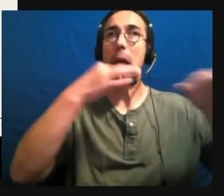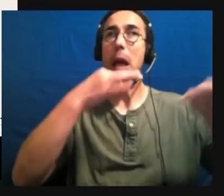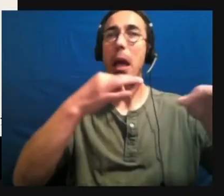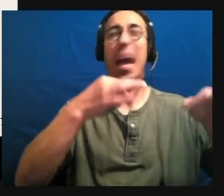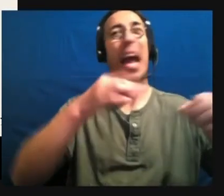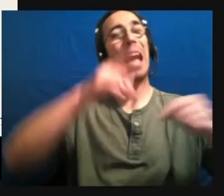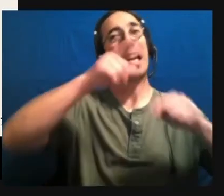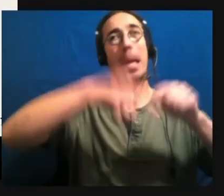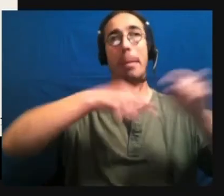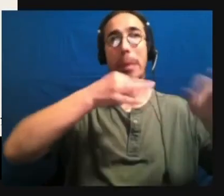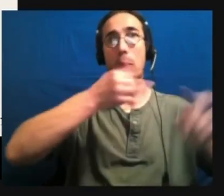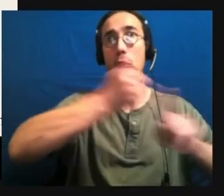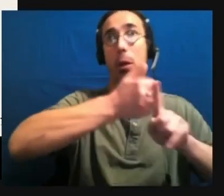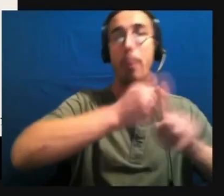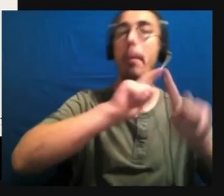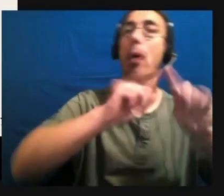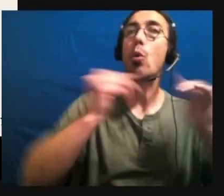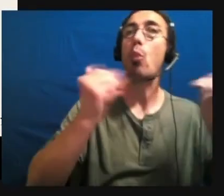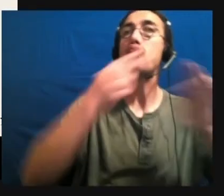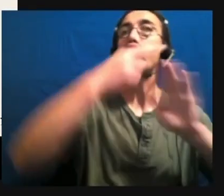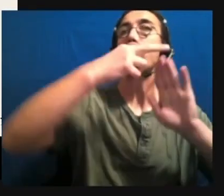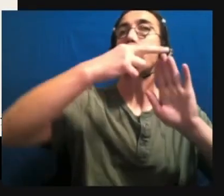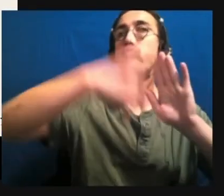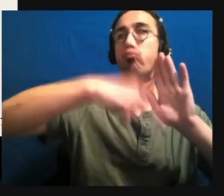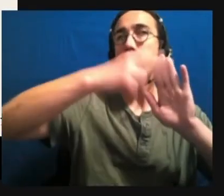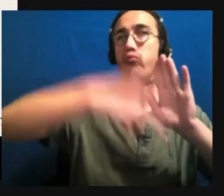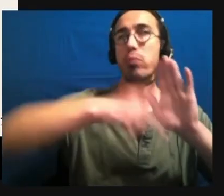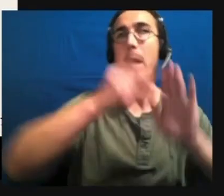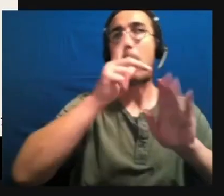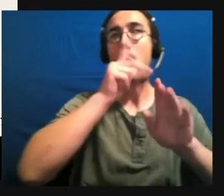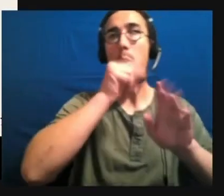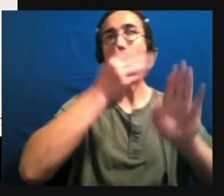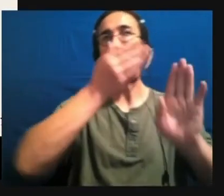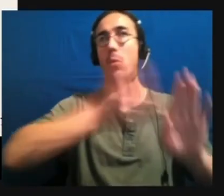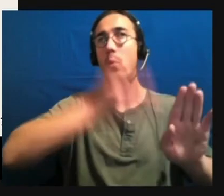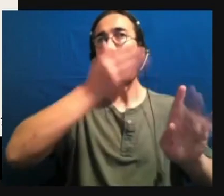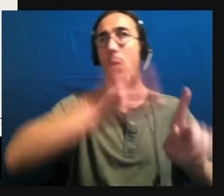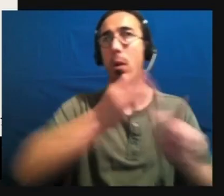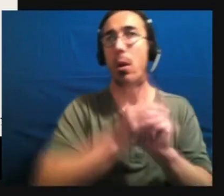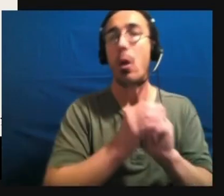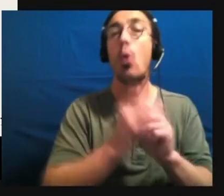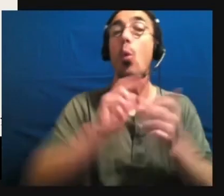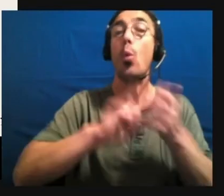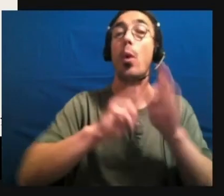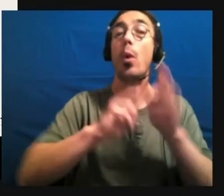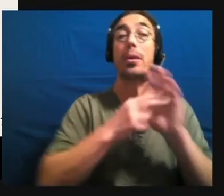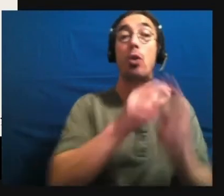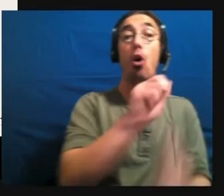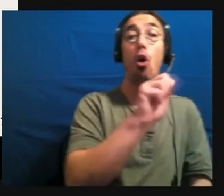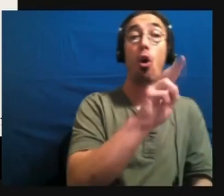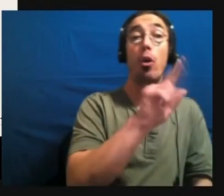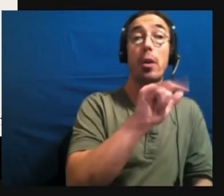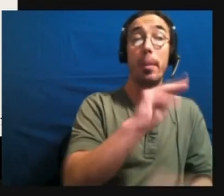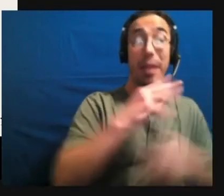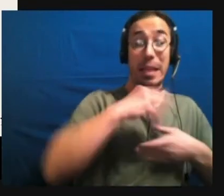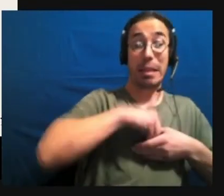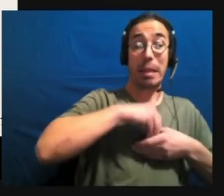uh, description of what is autism from the inside out. So first of all, autism is genetic.